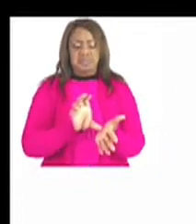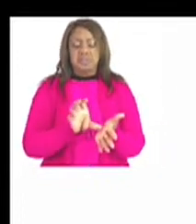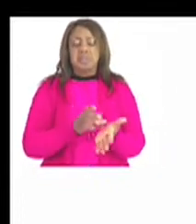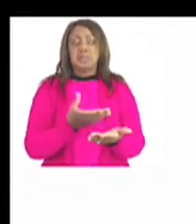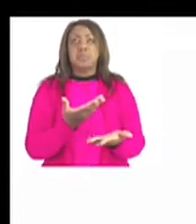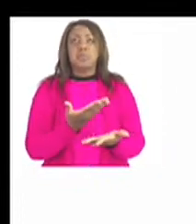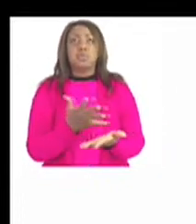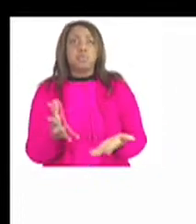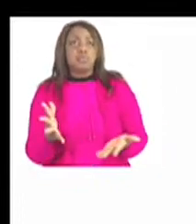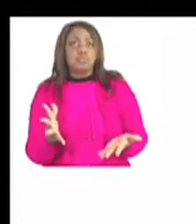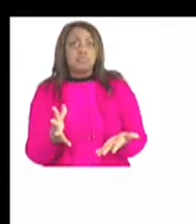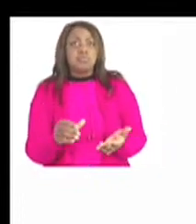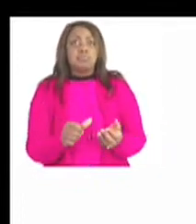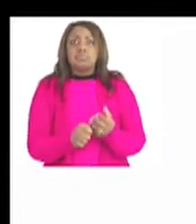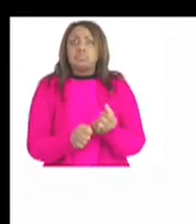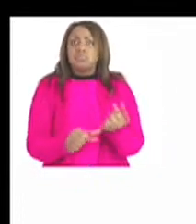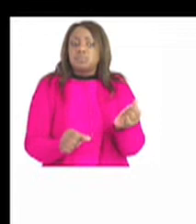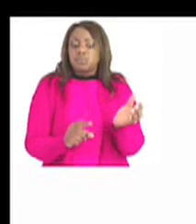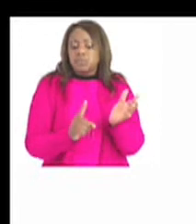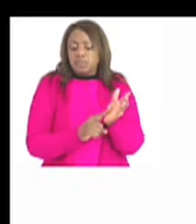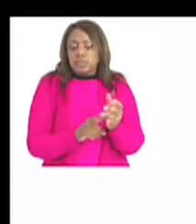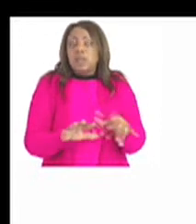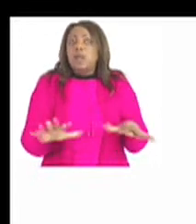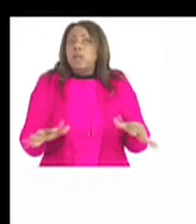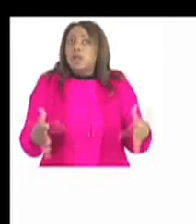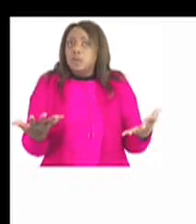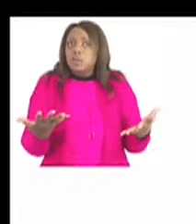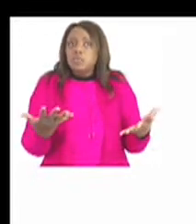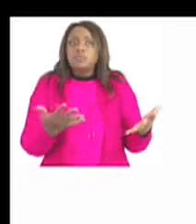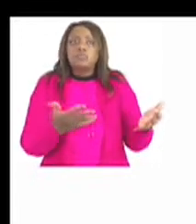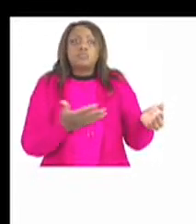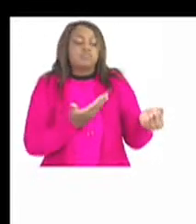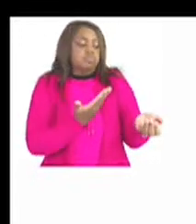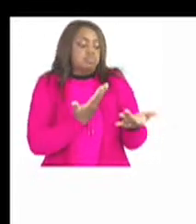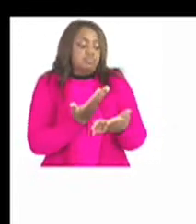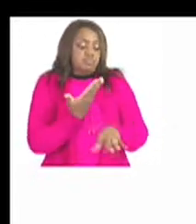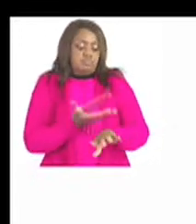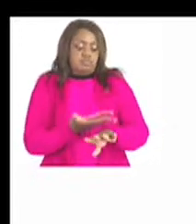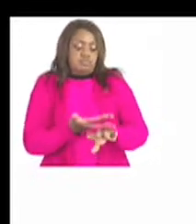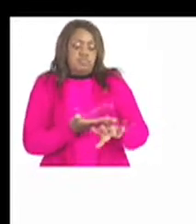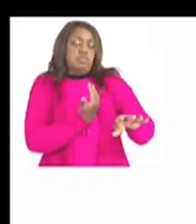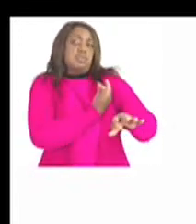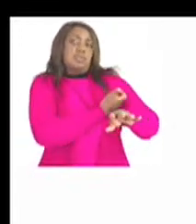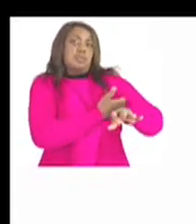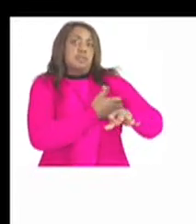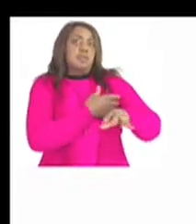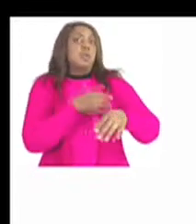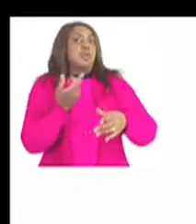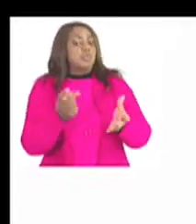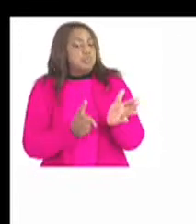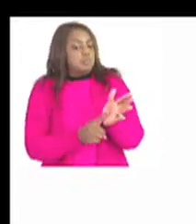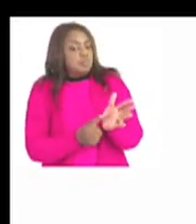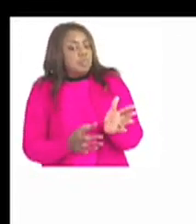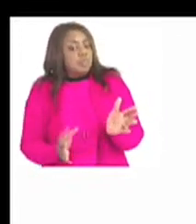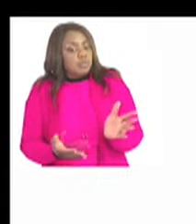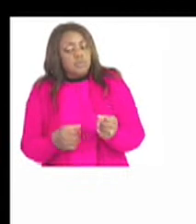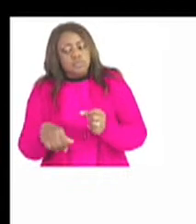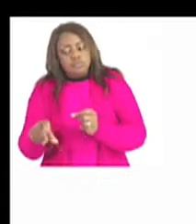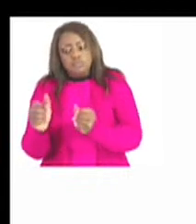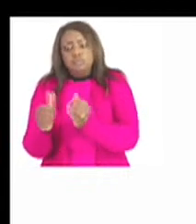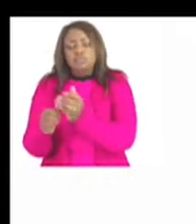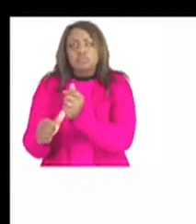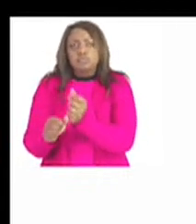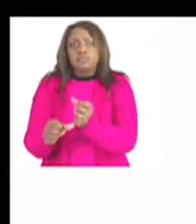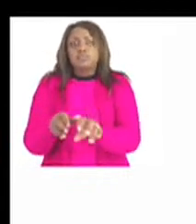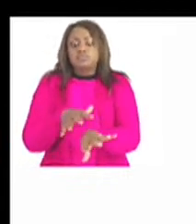from the body take note that the waste products are the things that our body does not need